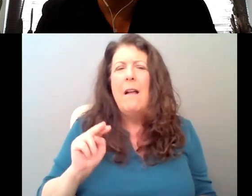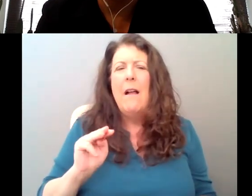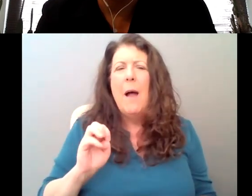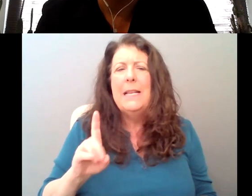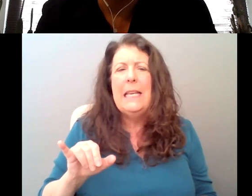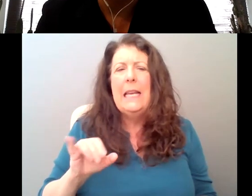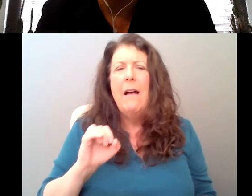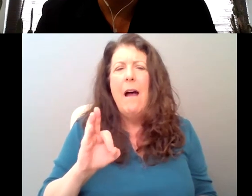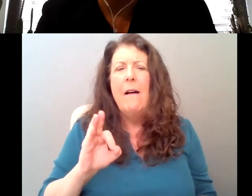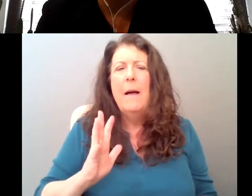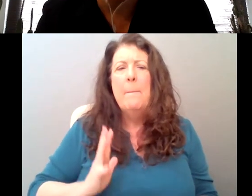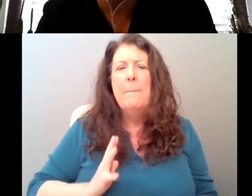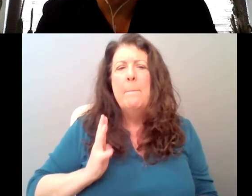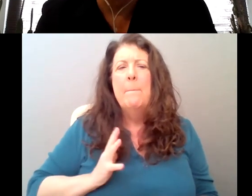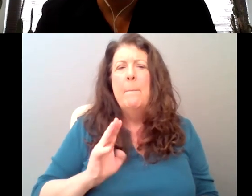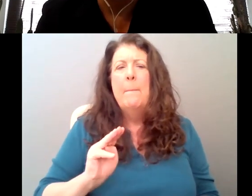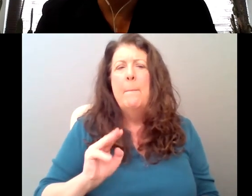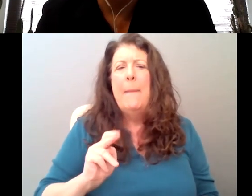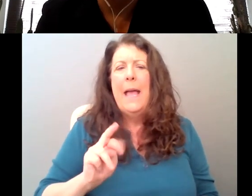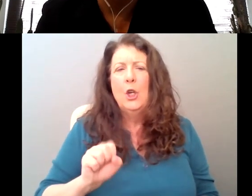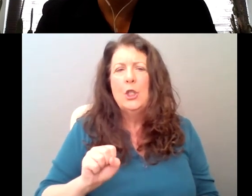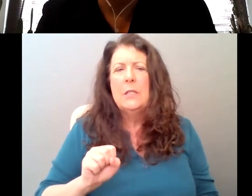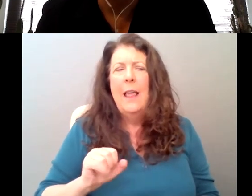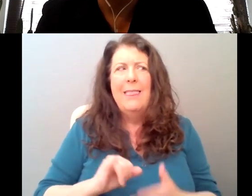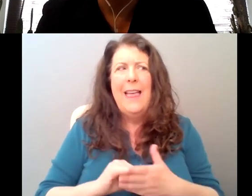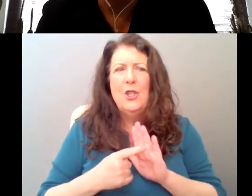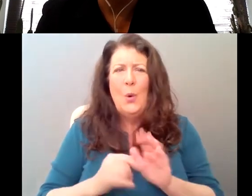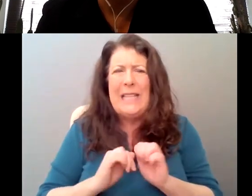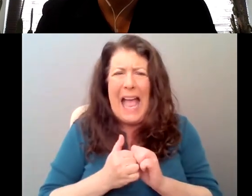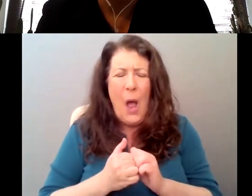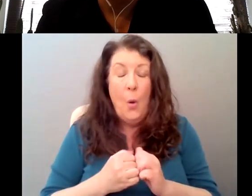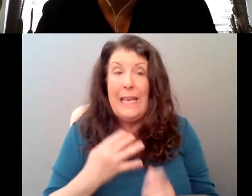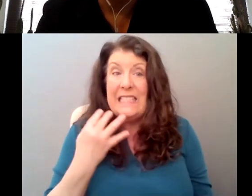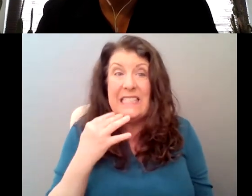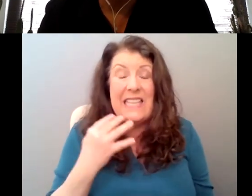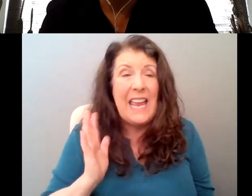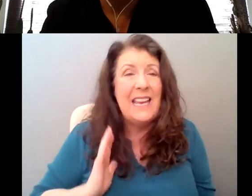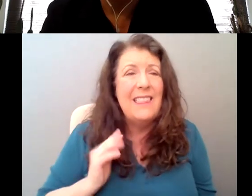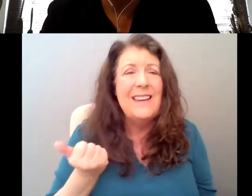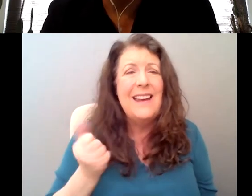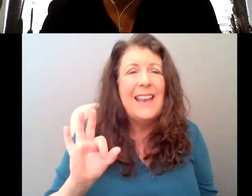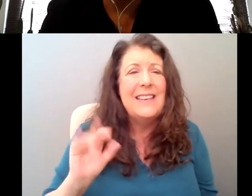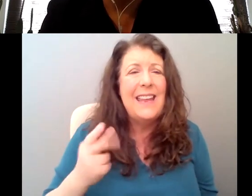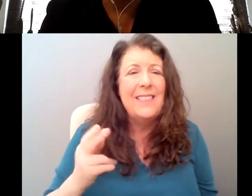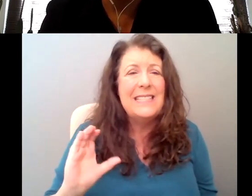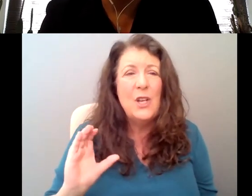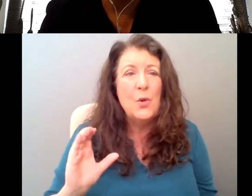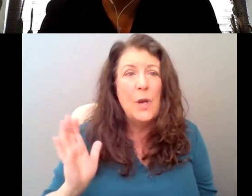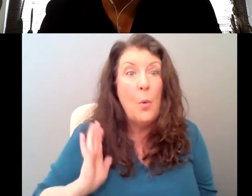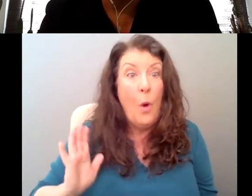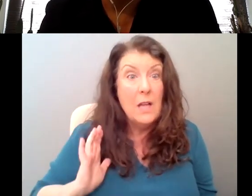the 19th century was. And yet it's also about showing how our current world